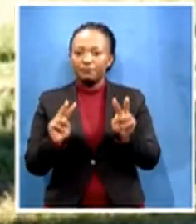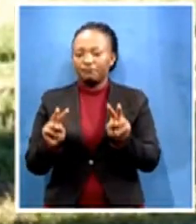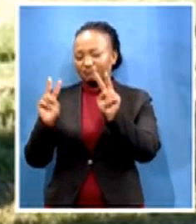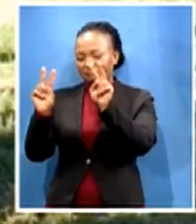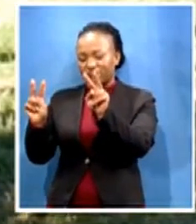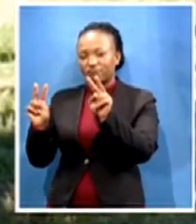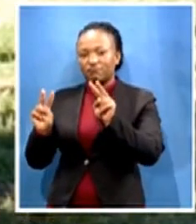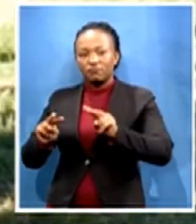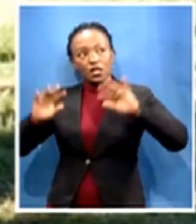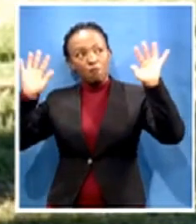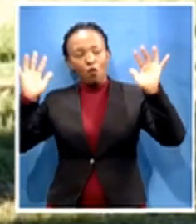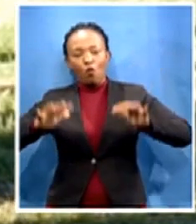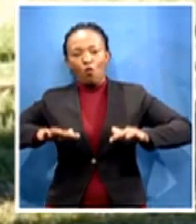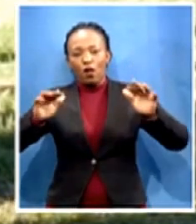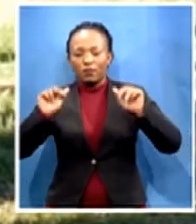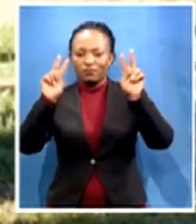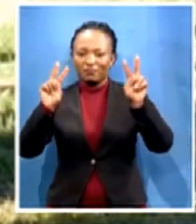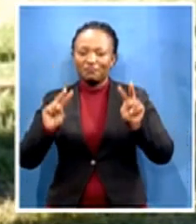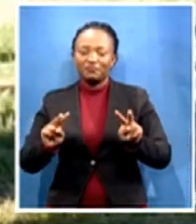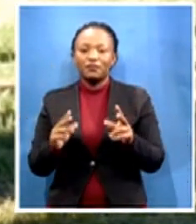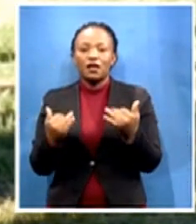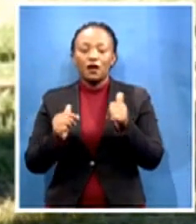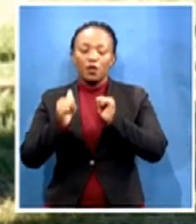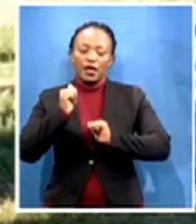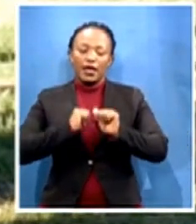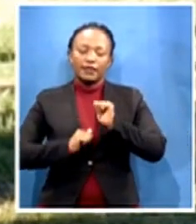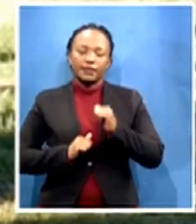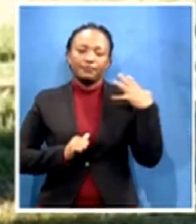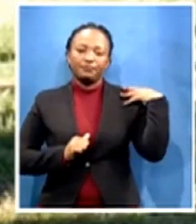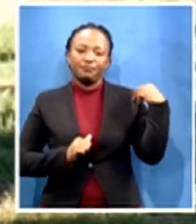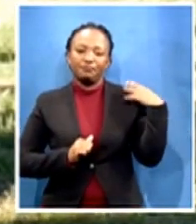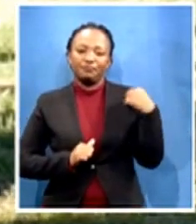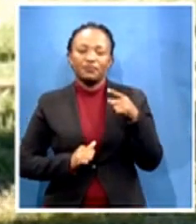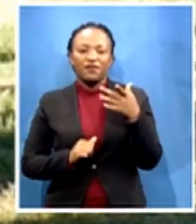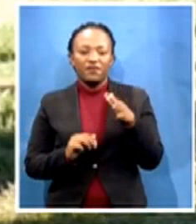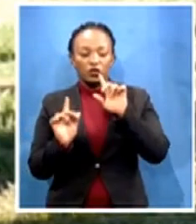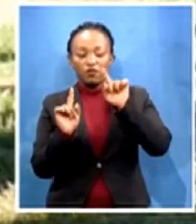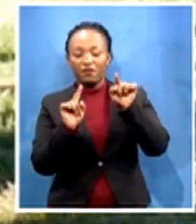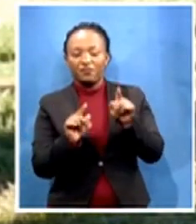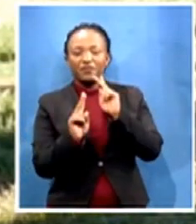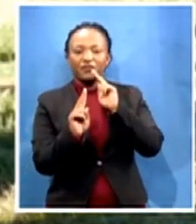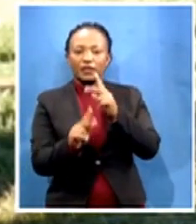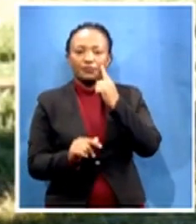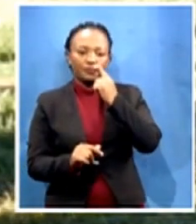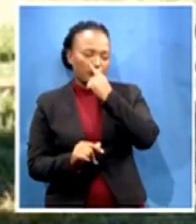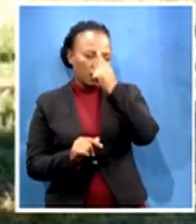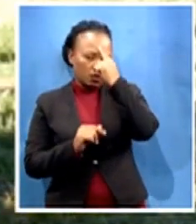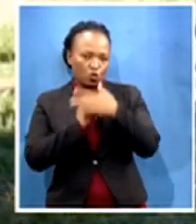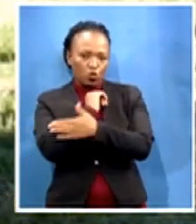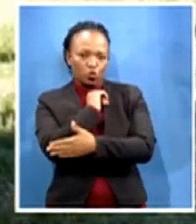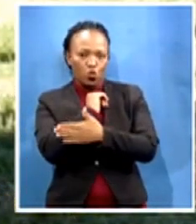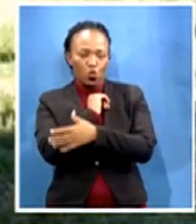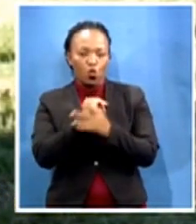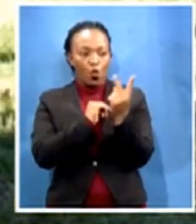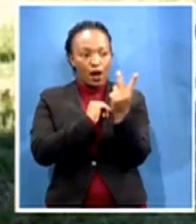The acting prime minister has come to Lesotho to simply strengthen the ties between the two kingdoms. The purpose is to